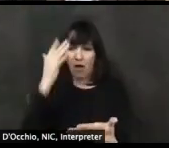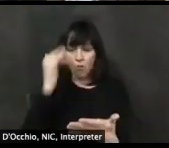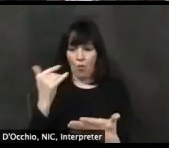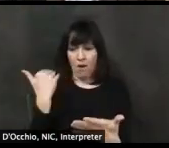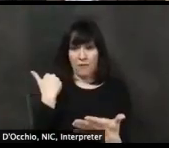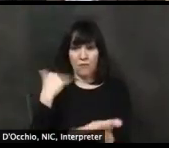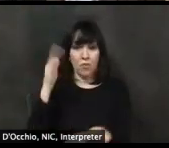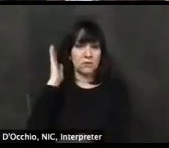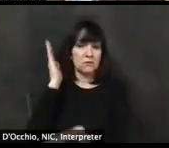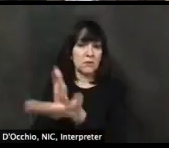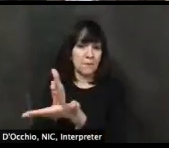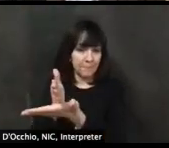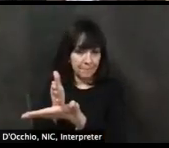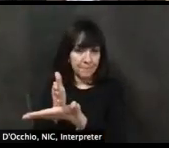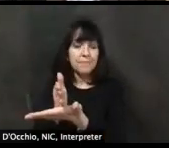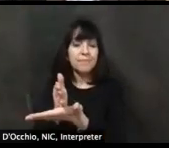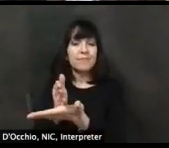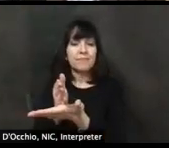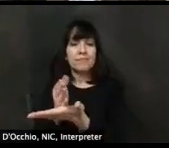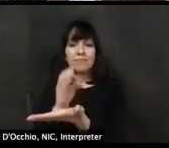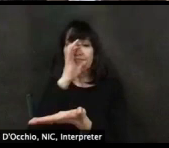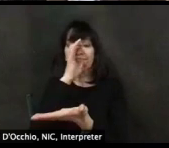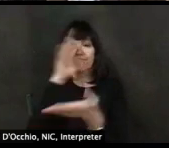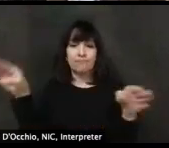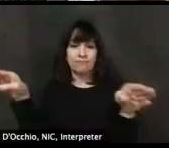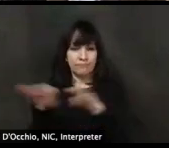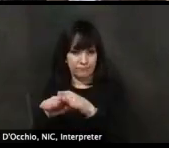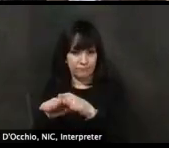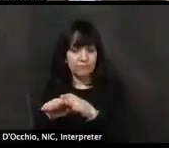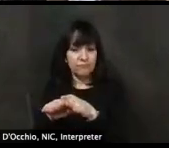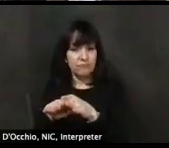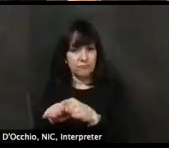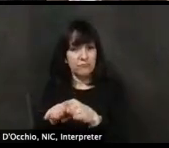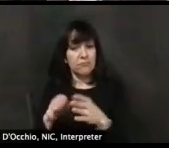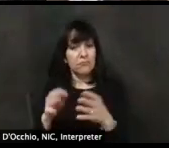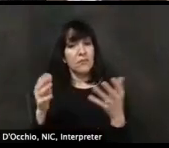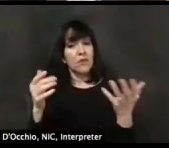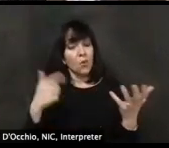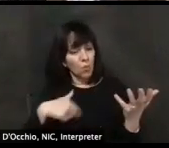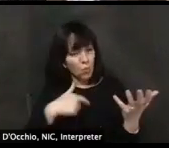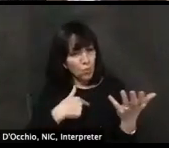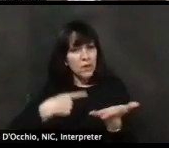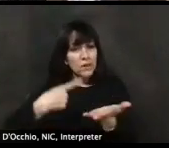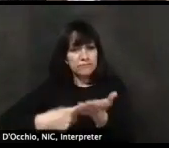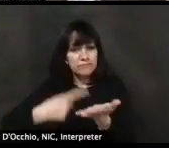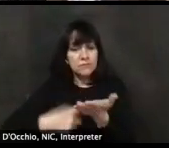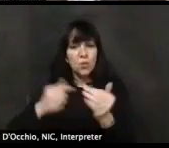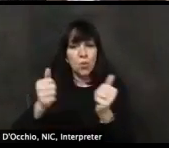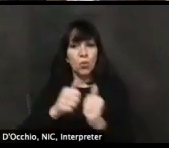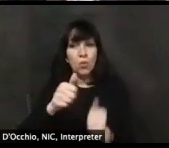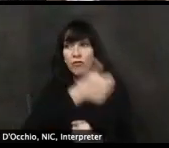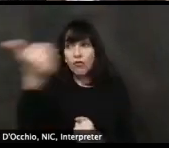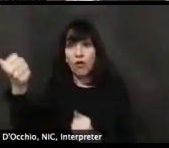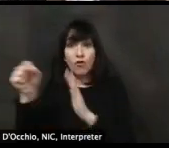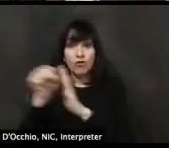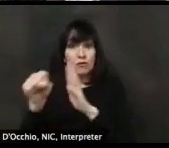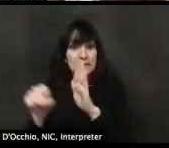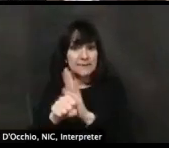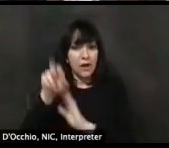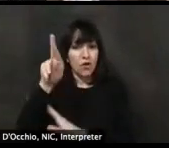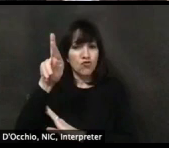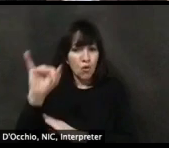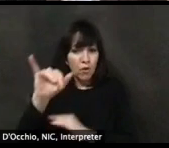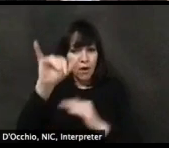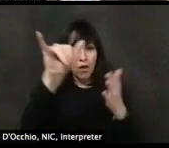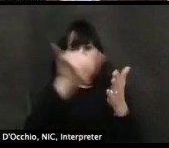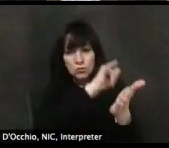certainly New Jersey, um, in a pack between New Jersey, New York, Connecticut, Massachusetts, Rhode Island, and others, but also he's been in